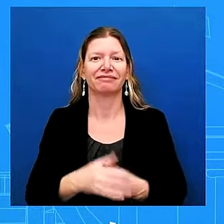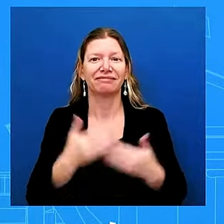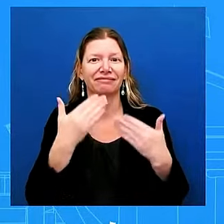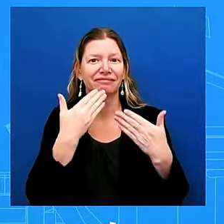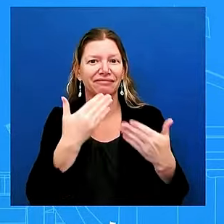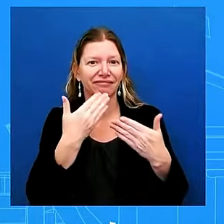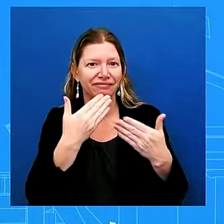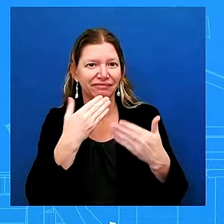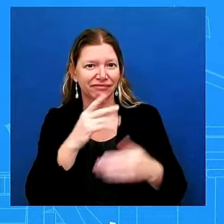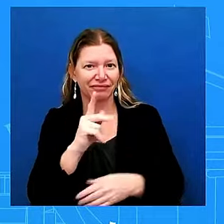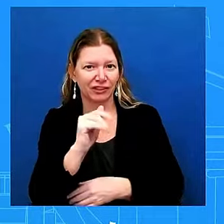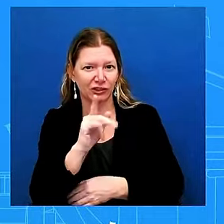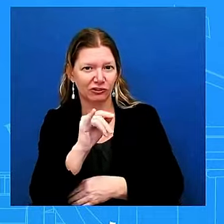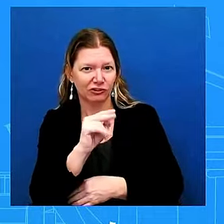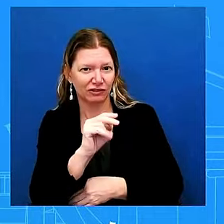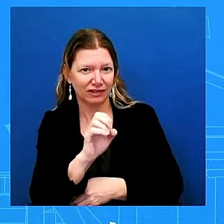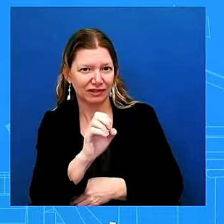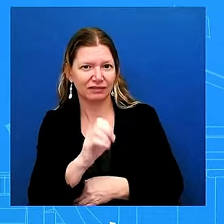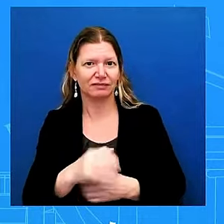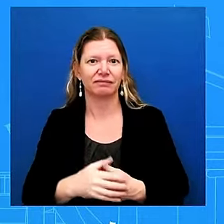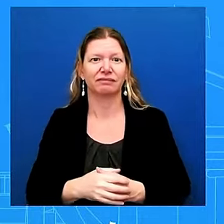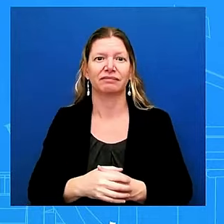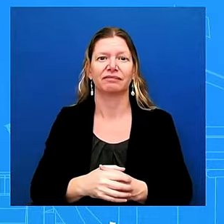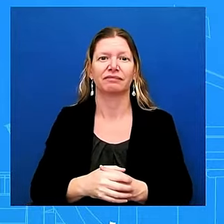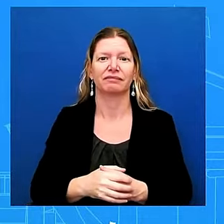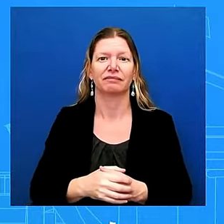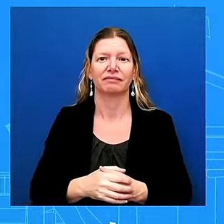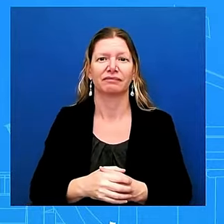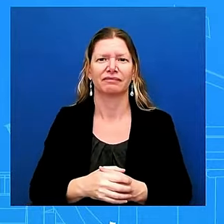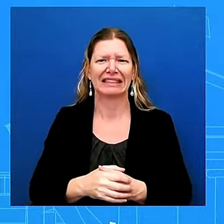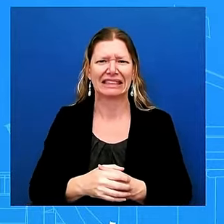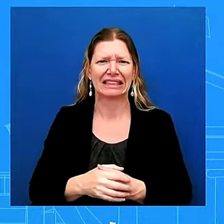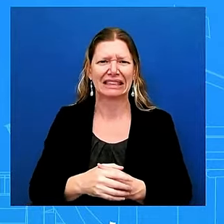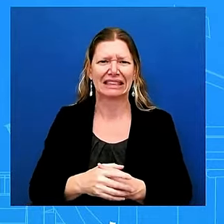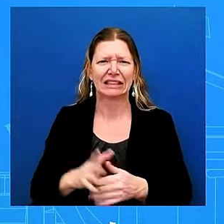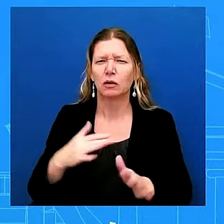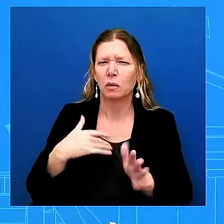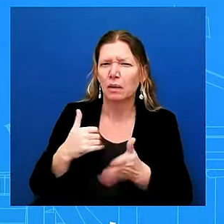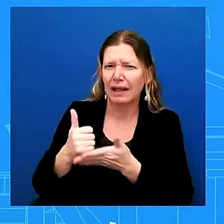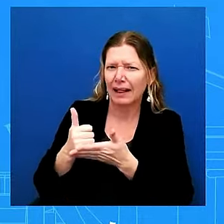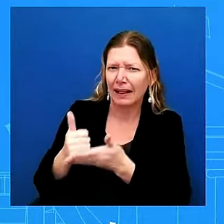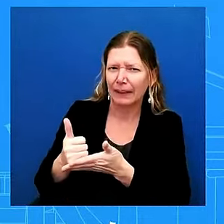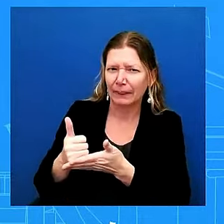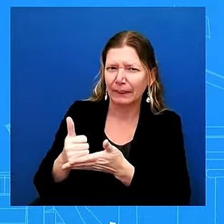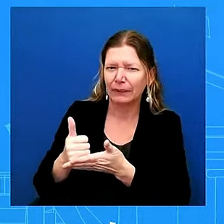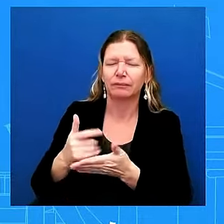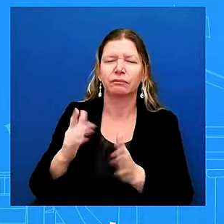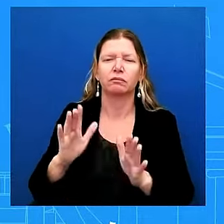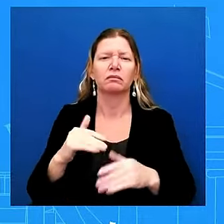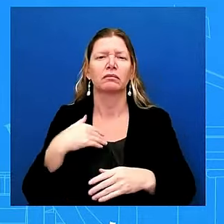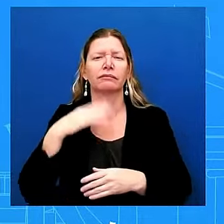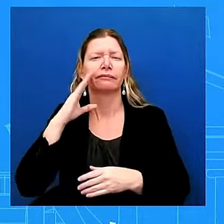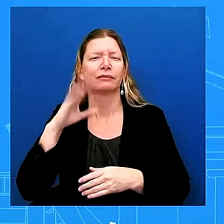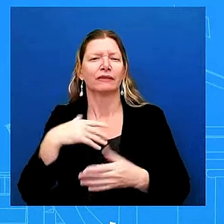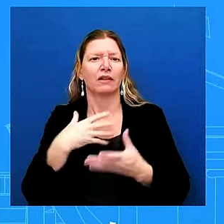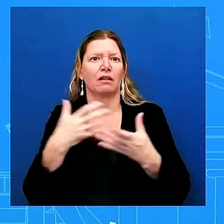so i know i know you have a lot to share today thank you good afternoon everyone